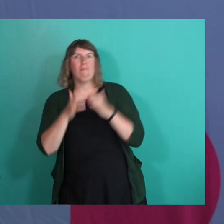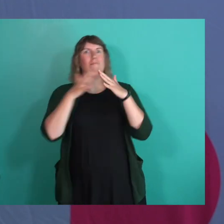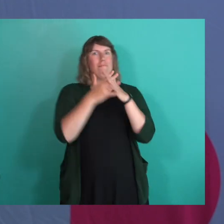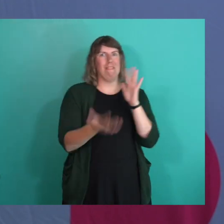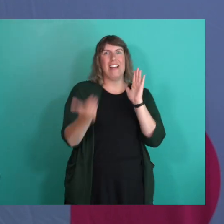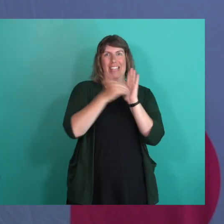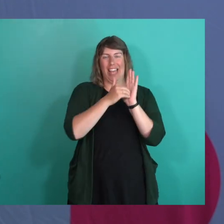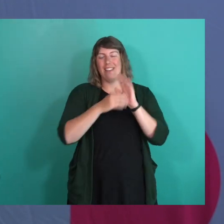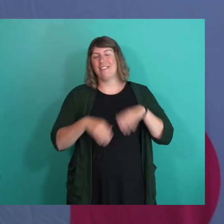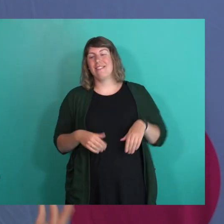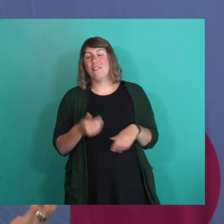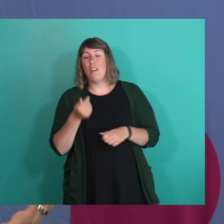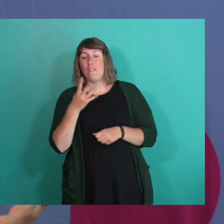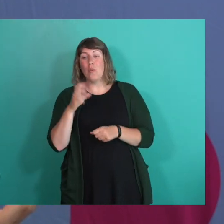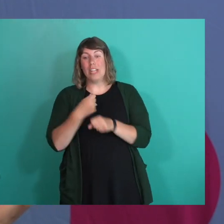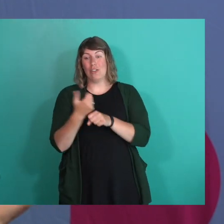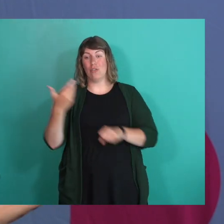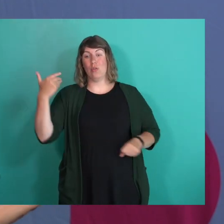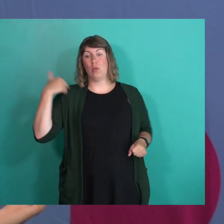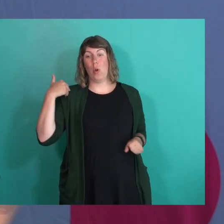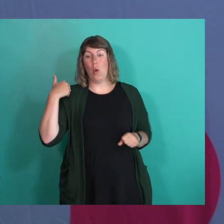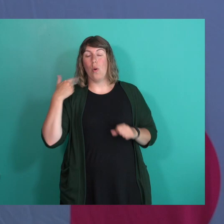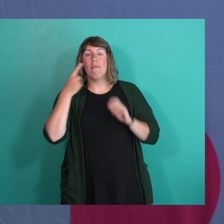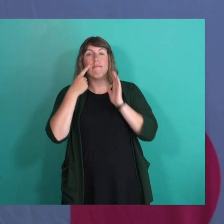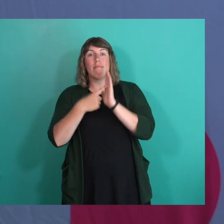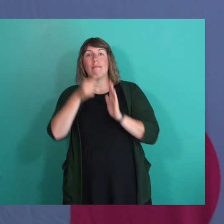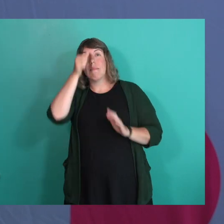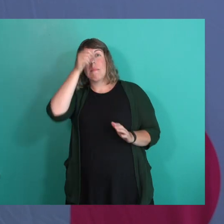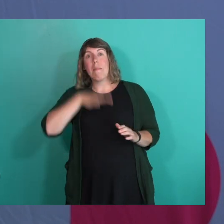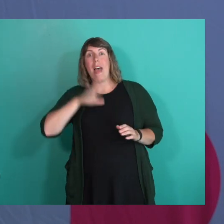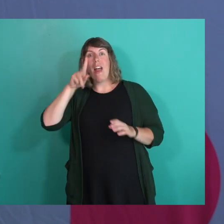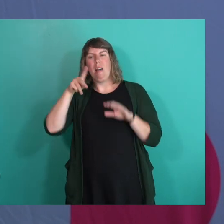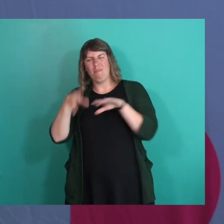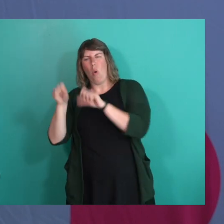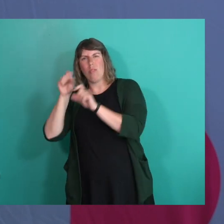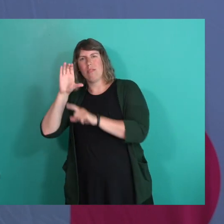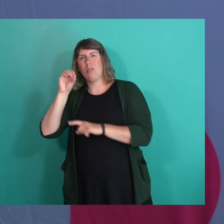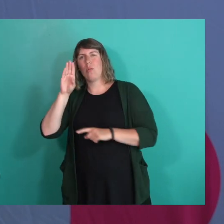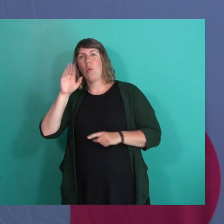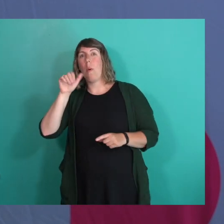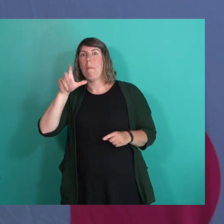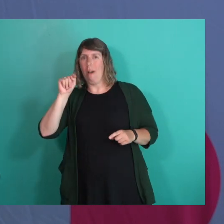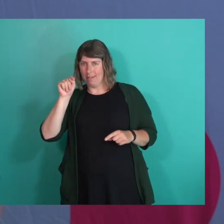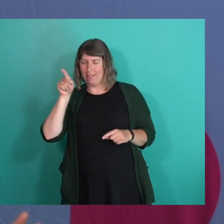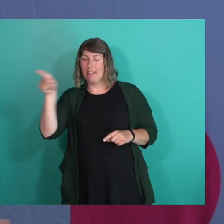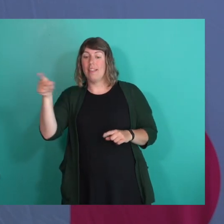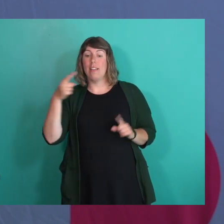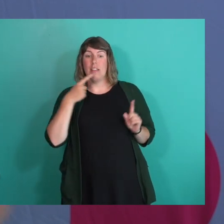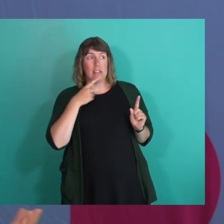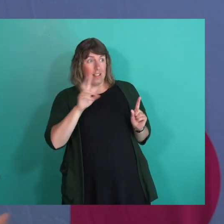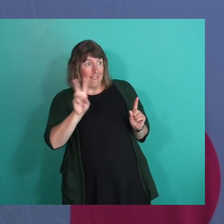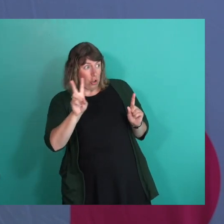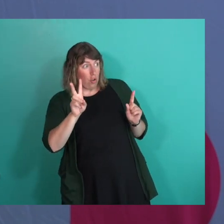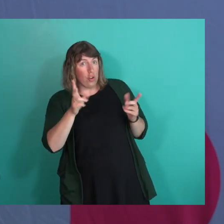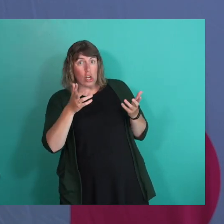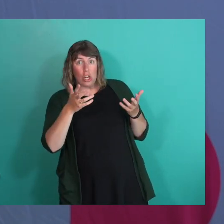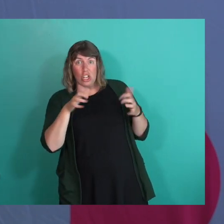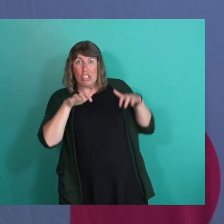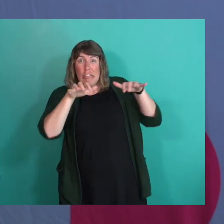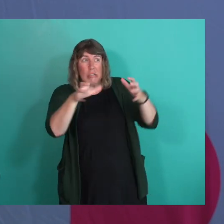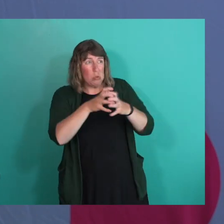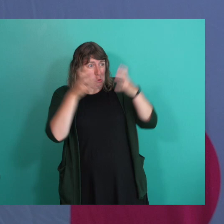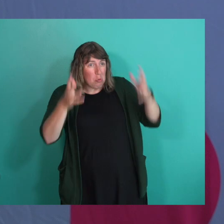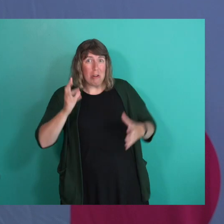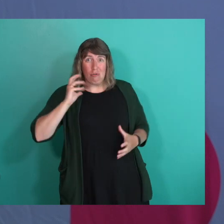there's been I mean, like years ago when Man Up was at the Cobalt, we were saying, you know, is the is the Vancouver market saturated for